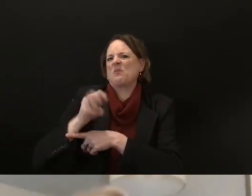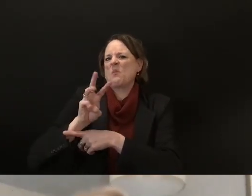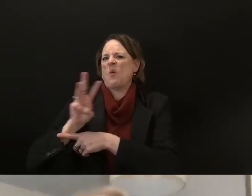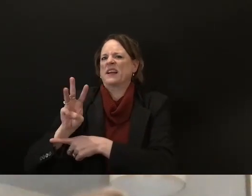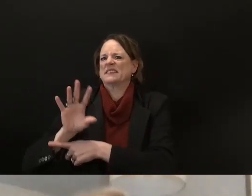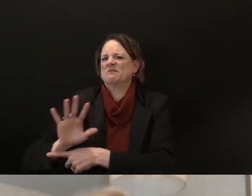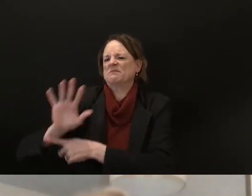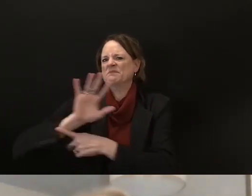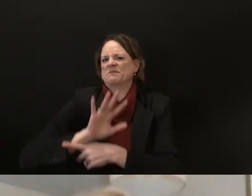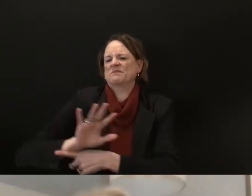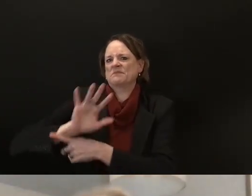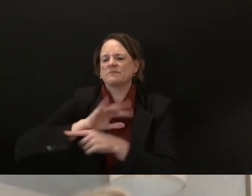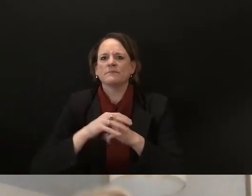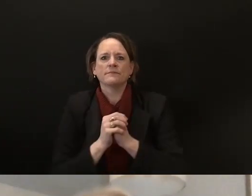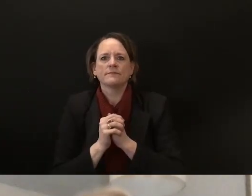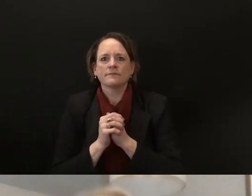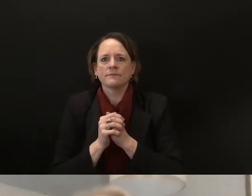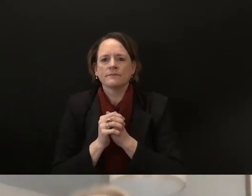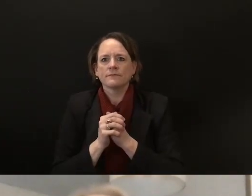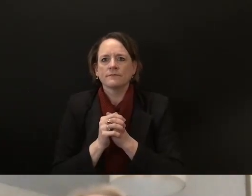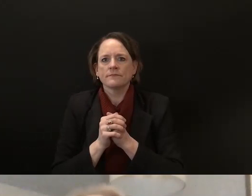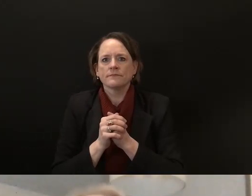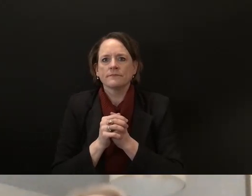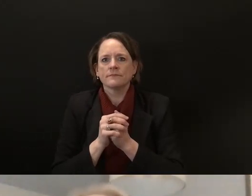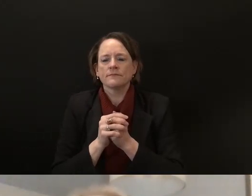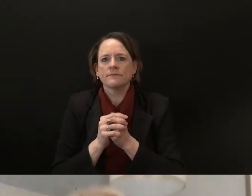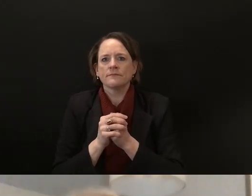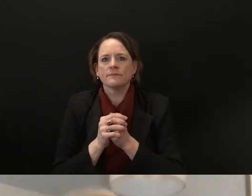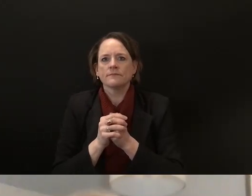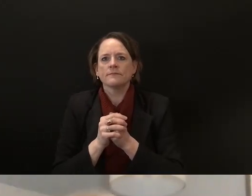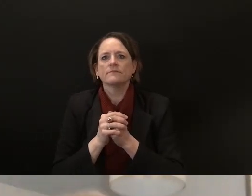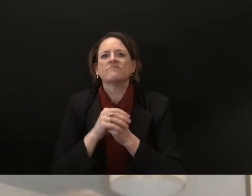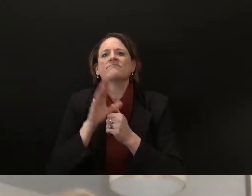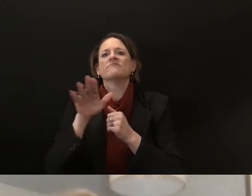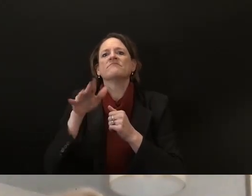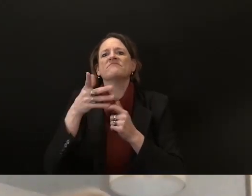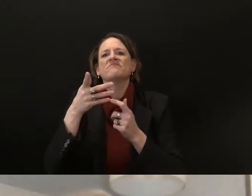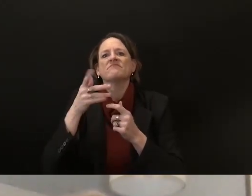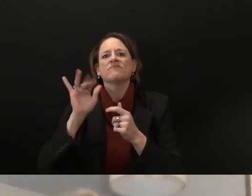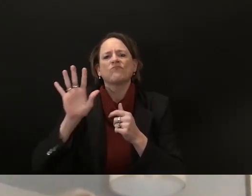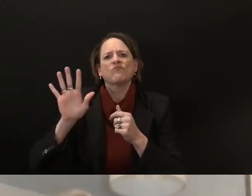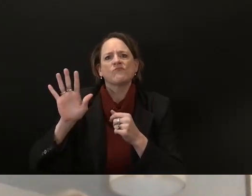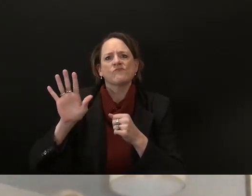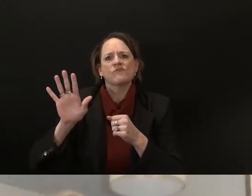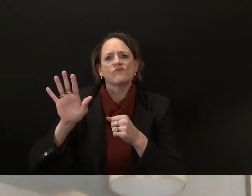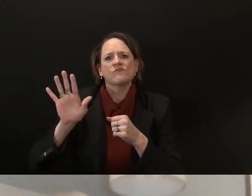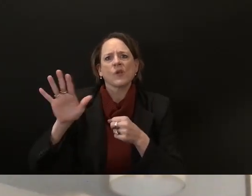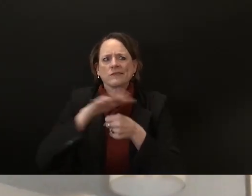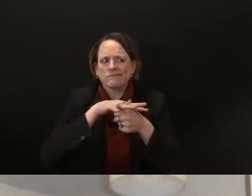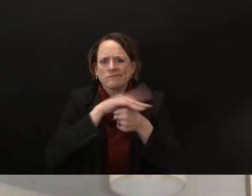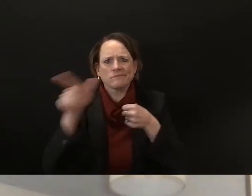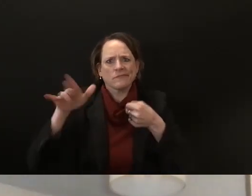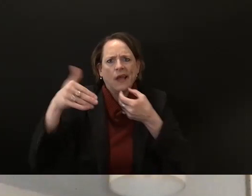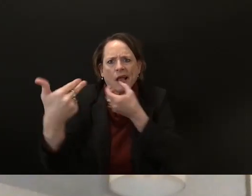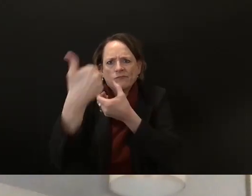that's um that's her district uh she did not join us um and she is of the other party but